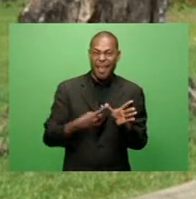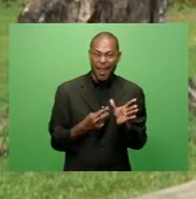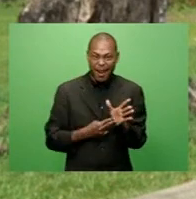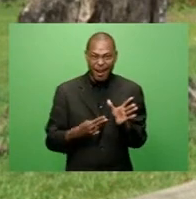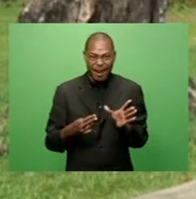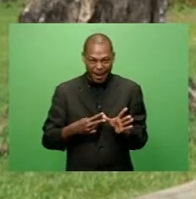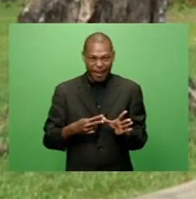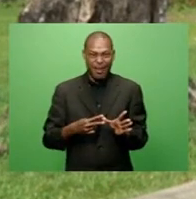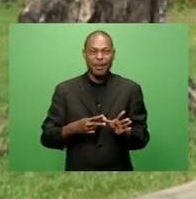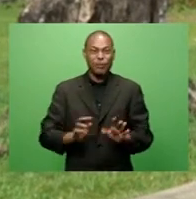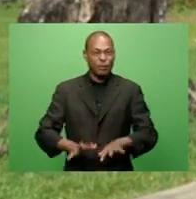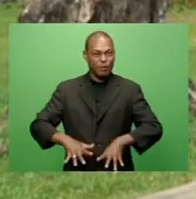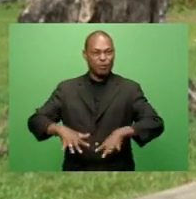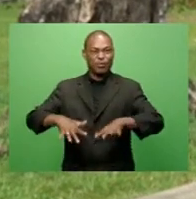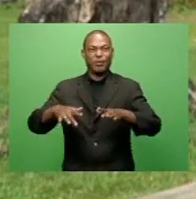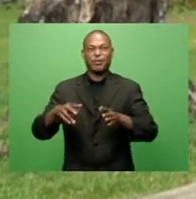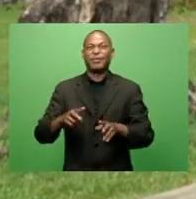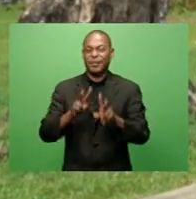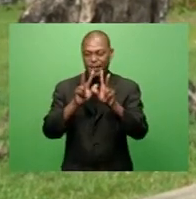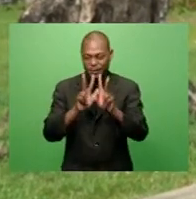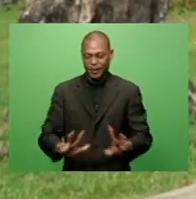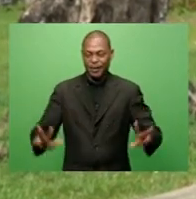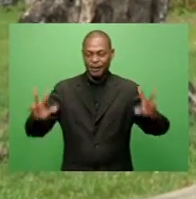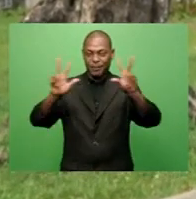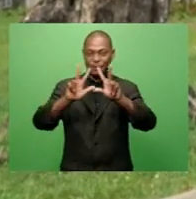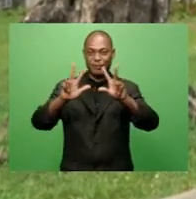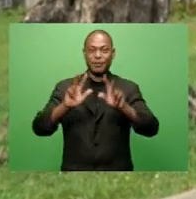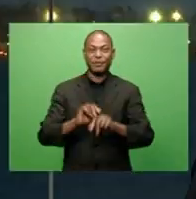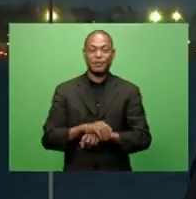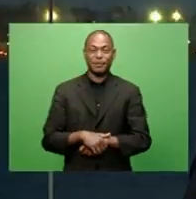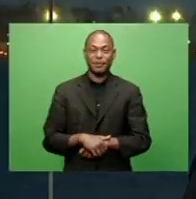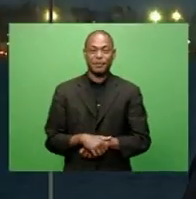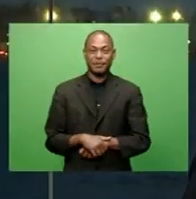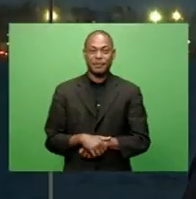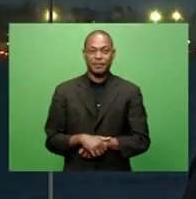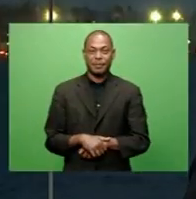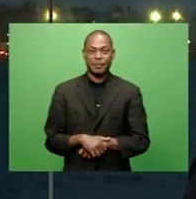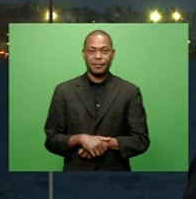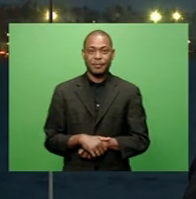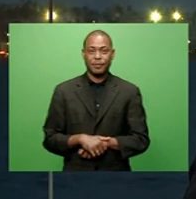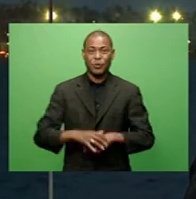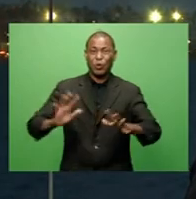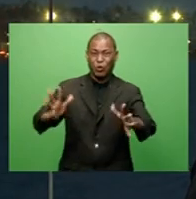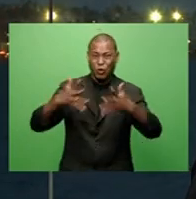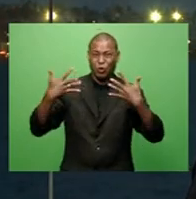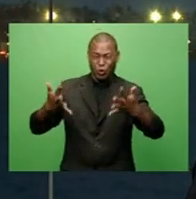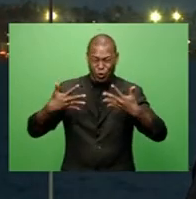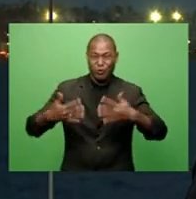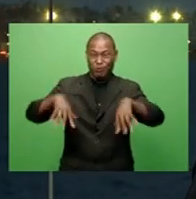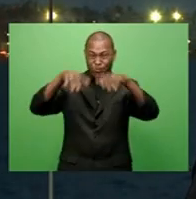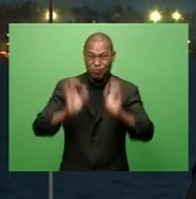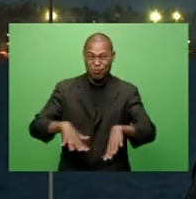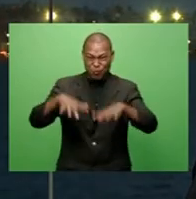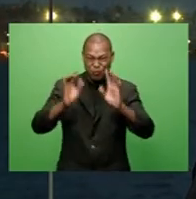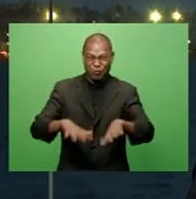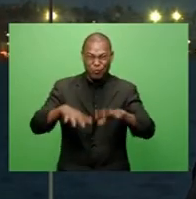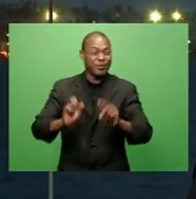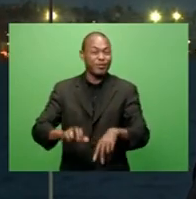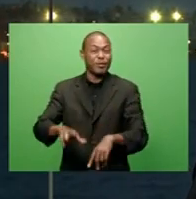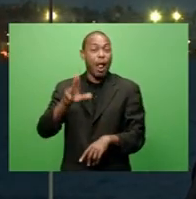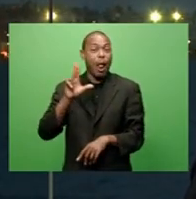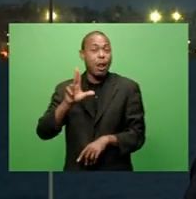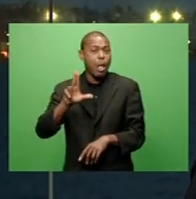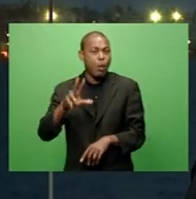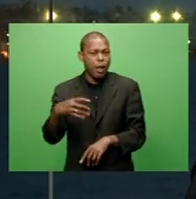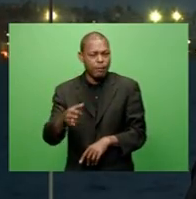especially in Viti-lebu. Kelly Vatala, FBC News. Strong winds and heavy rain battered parts of the Lau group